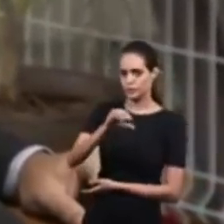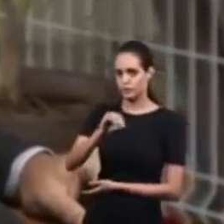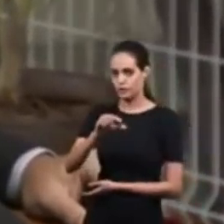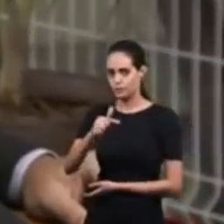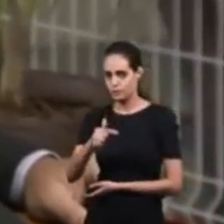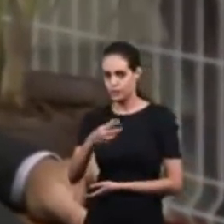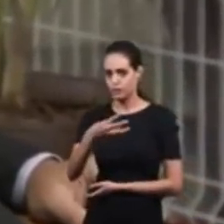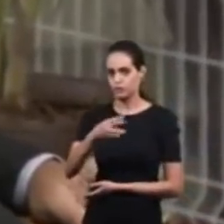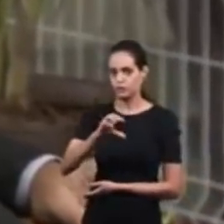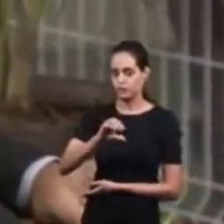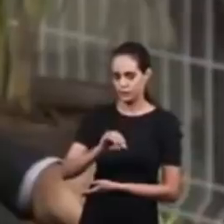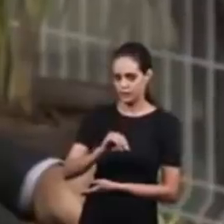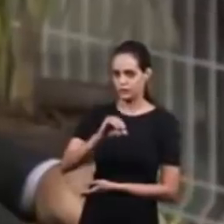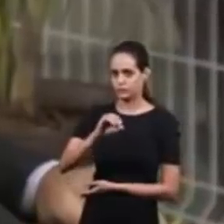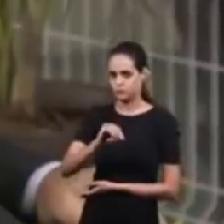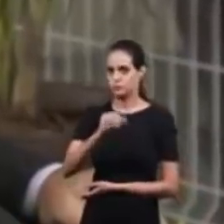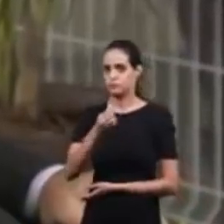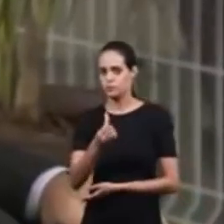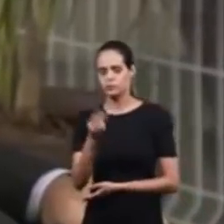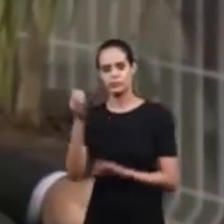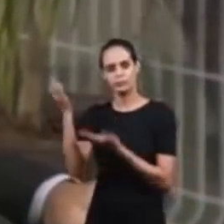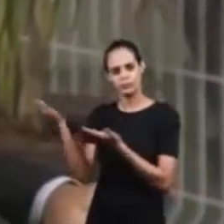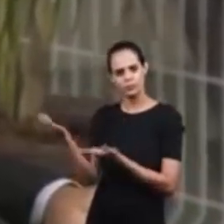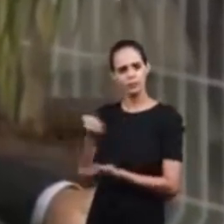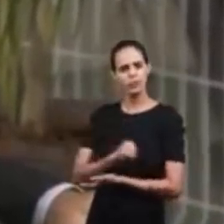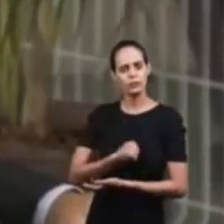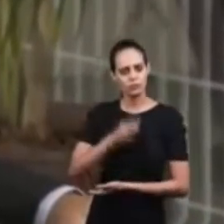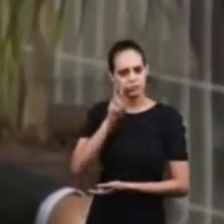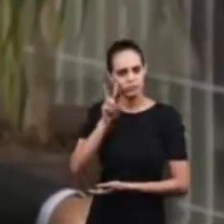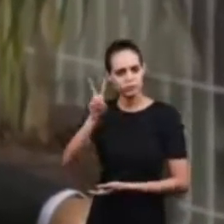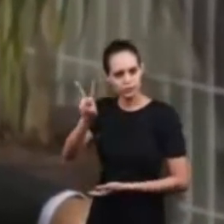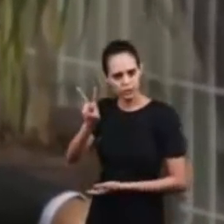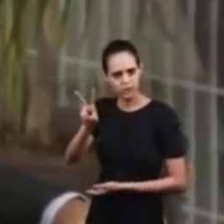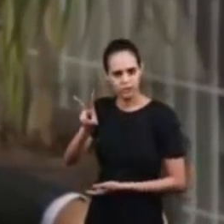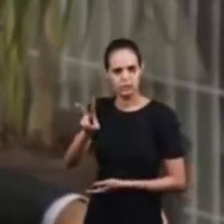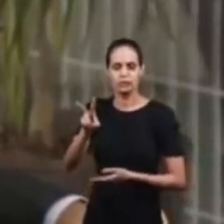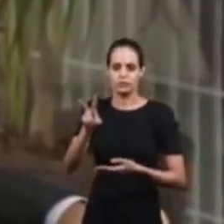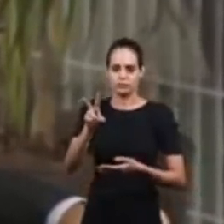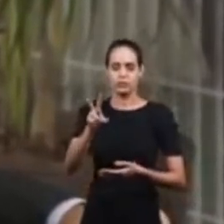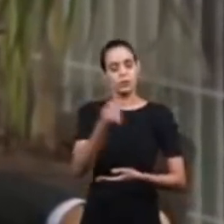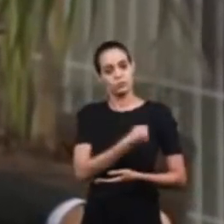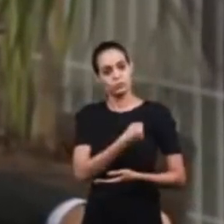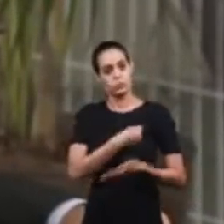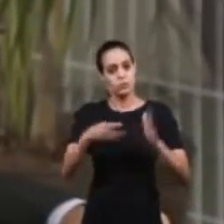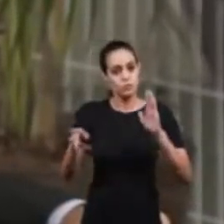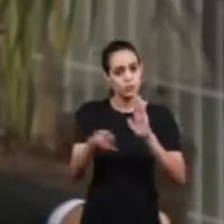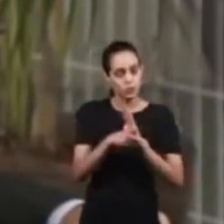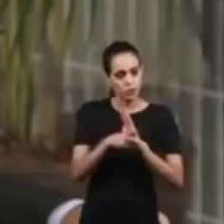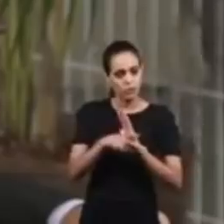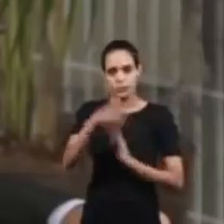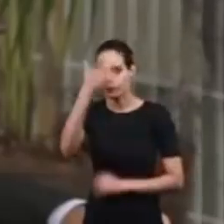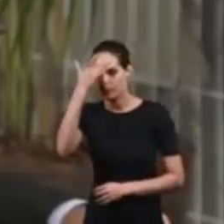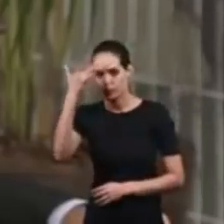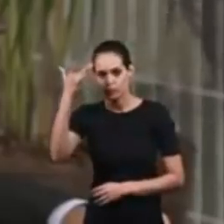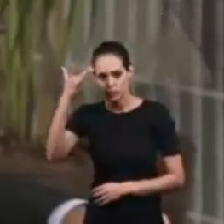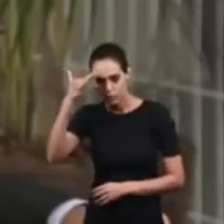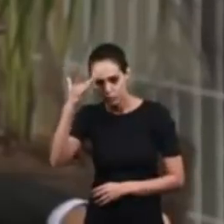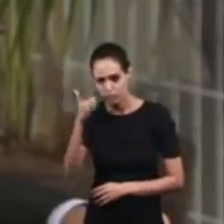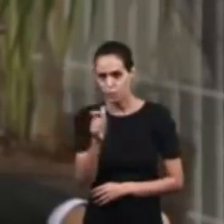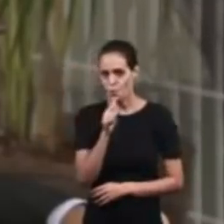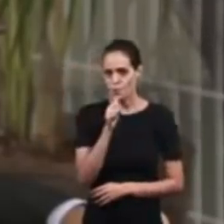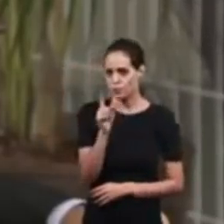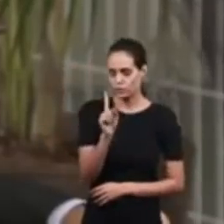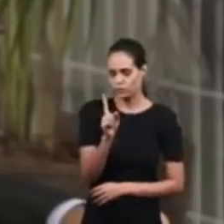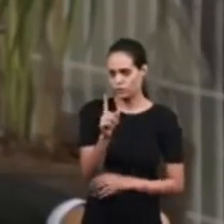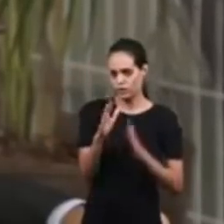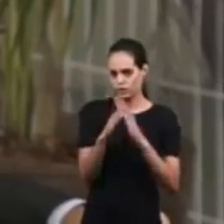0800-707-3076 This is an exclusive number to assist those who are not yet members